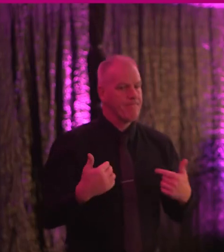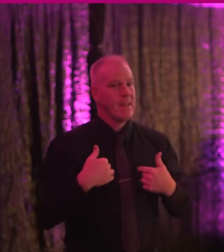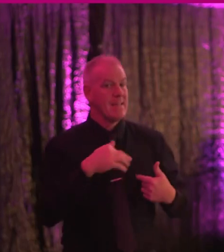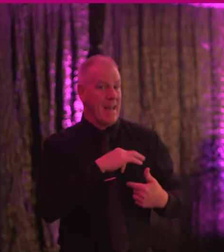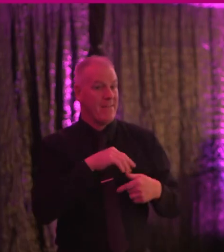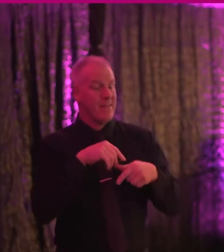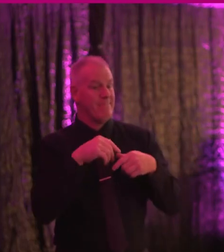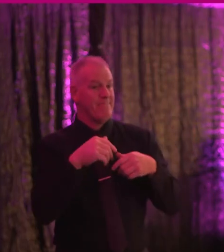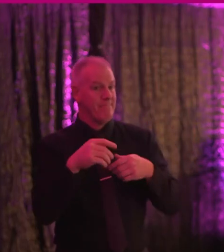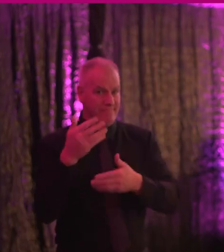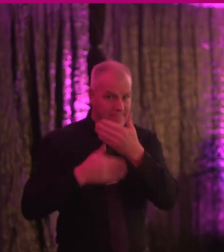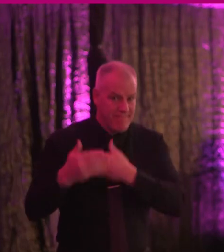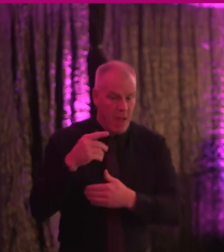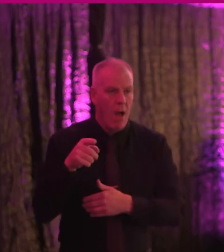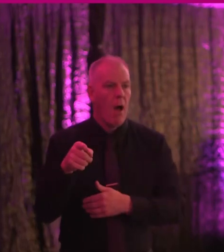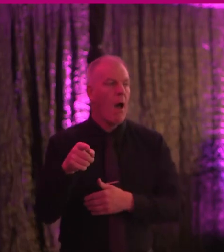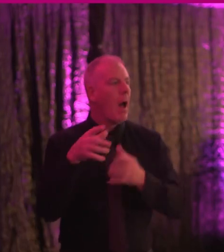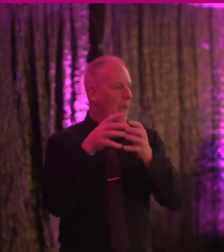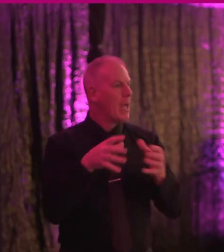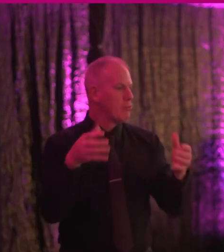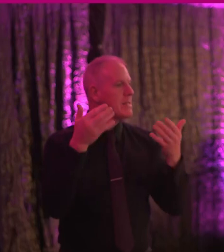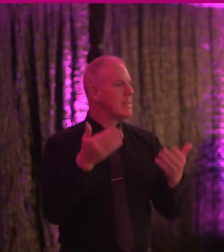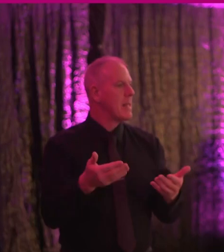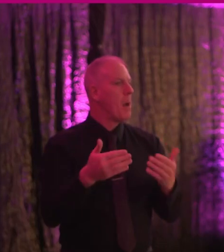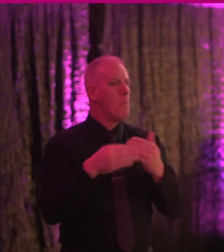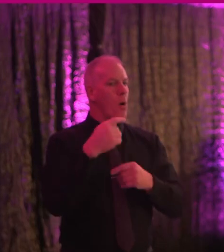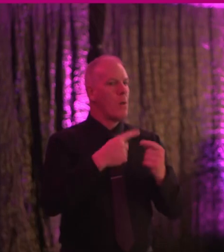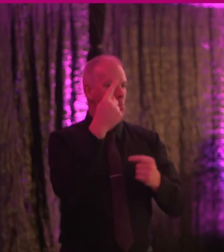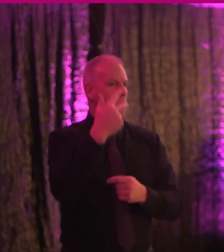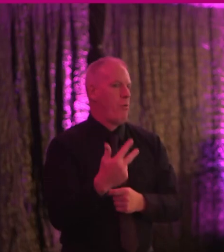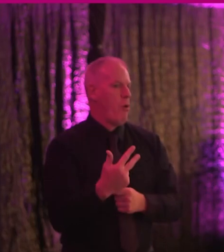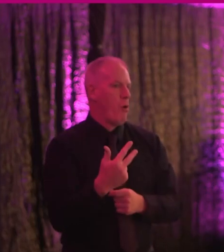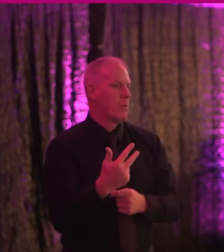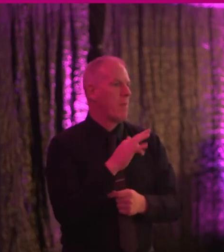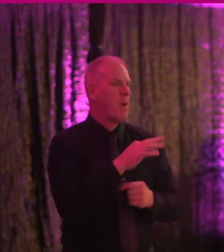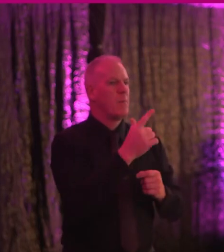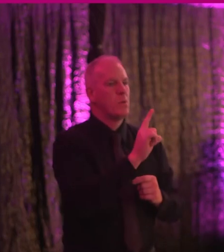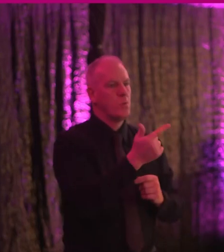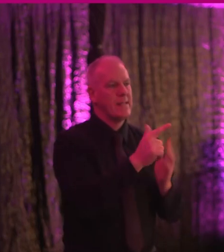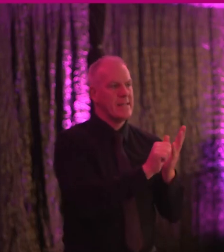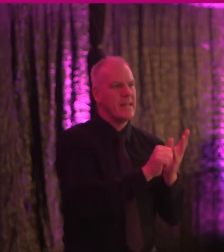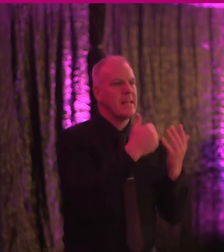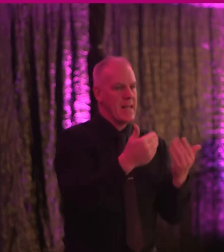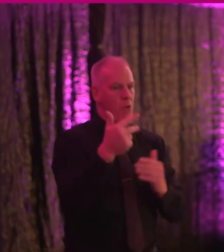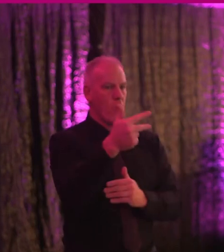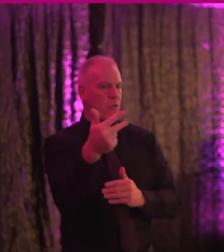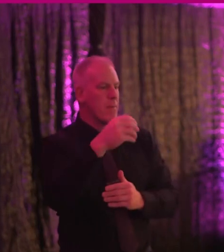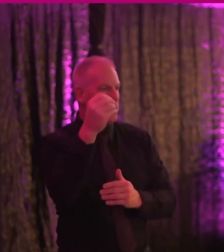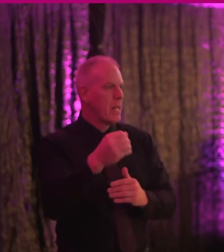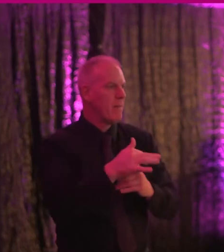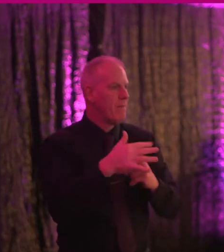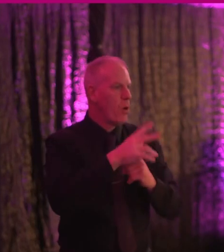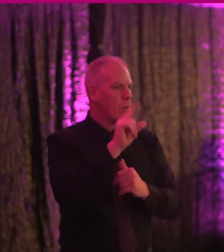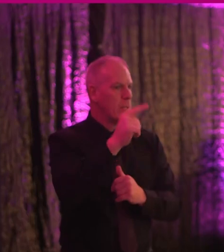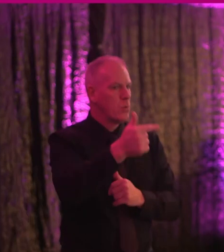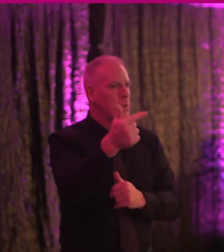informed that this has increased to over one third of the public bodies for 2021 and that report will